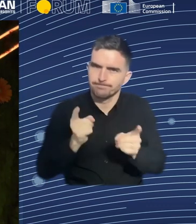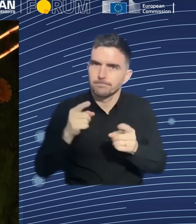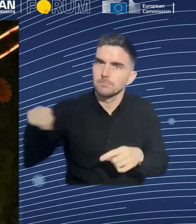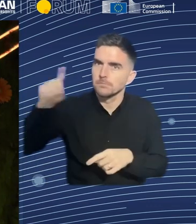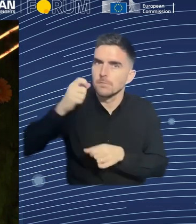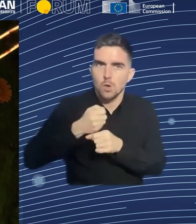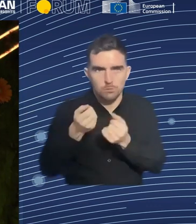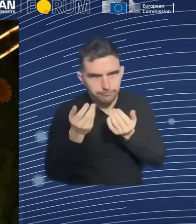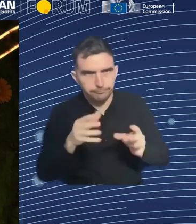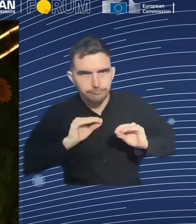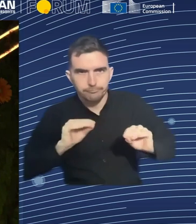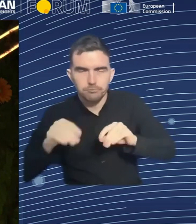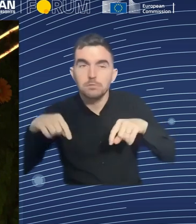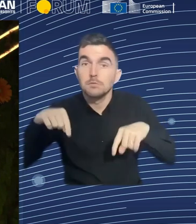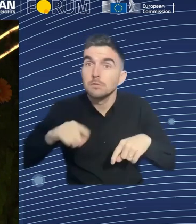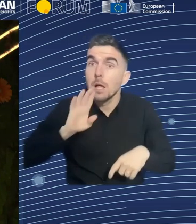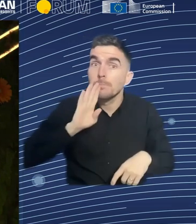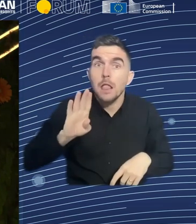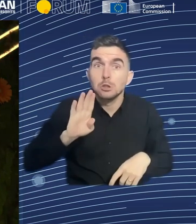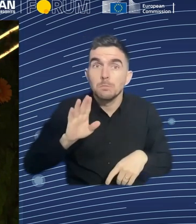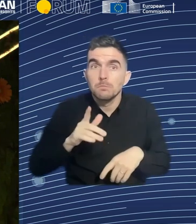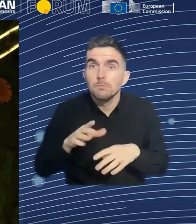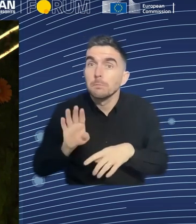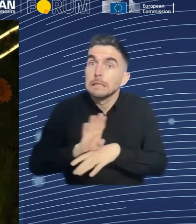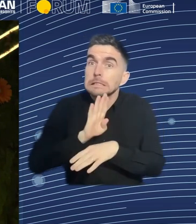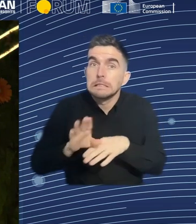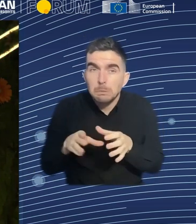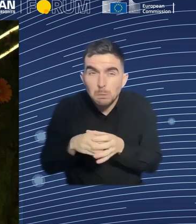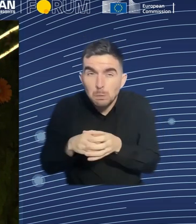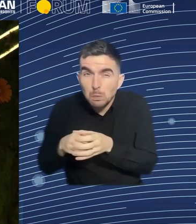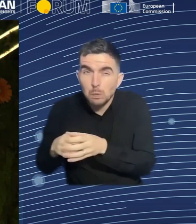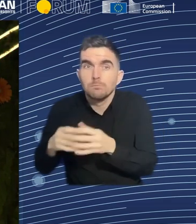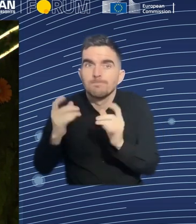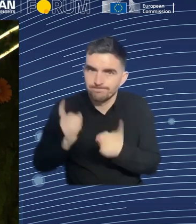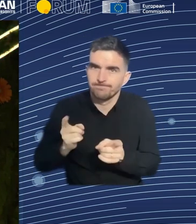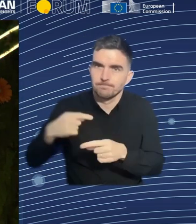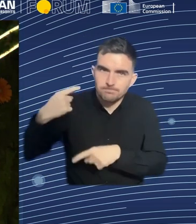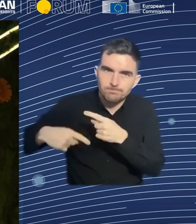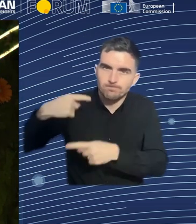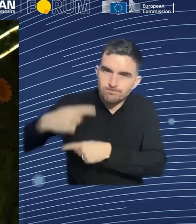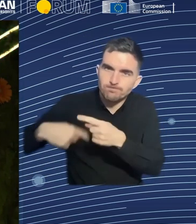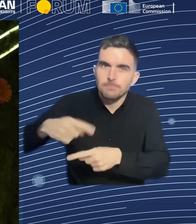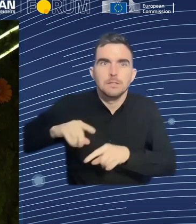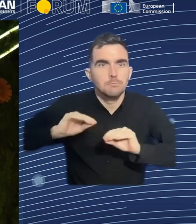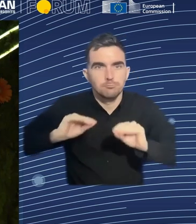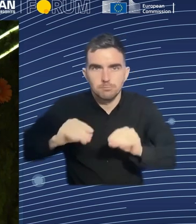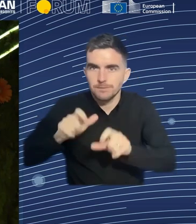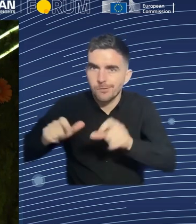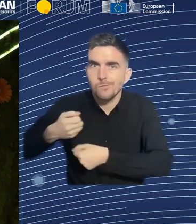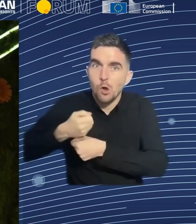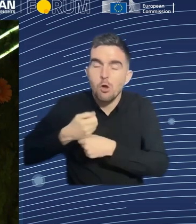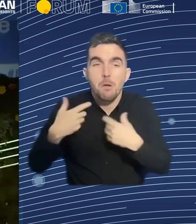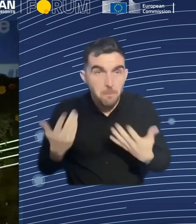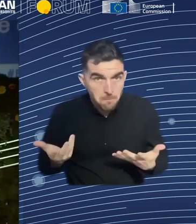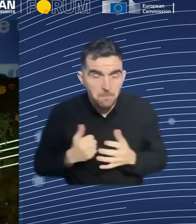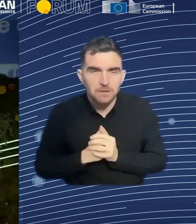training opportunities, that they're funding training opportunities for their staff. For smaller businesses, it's sometimes a risk because there is a fear